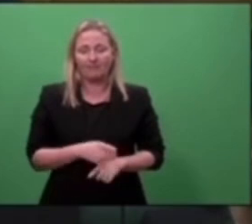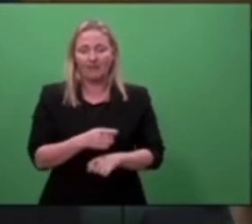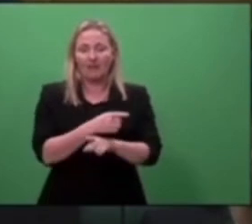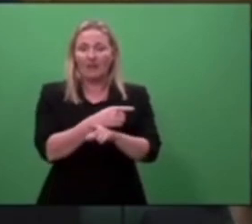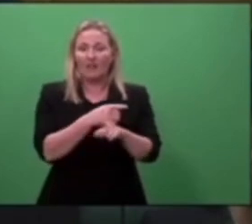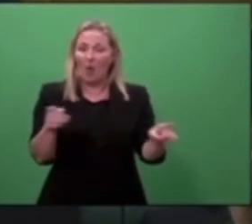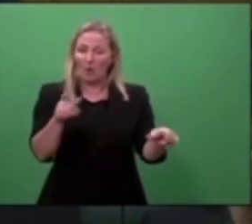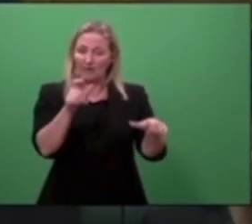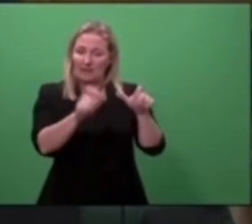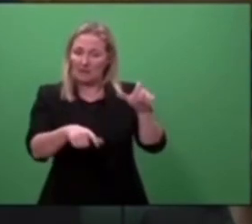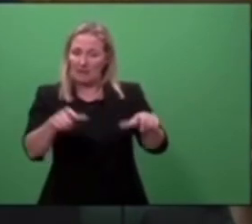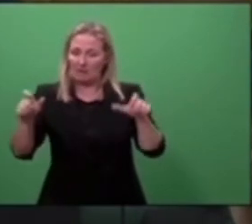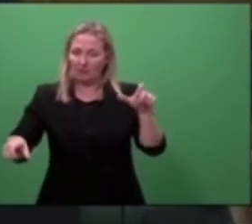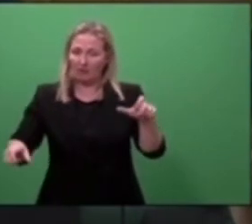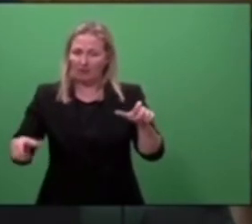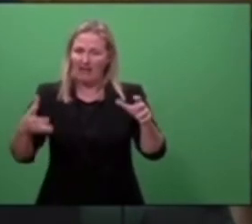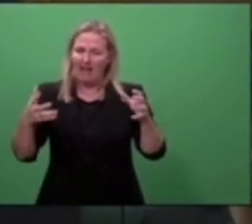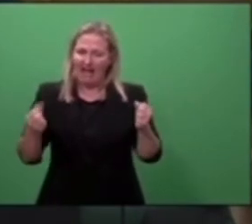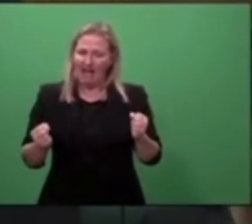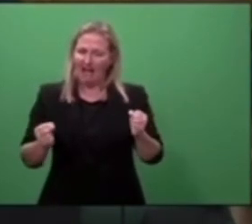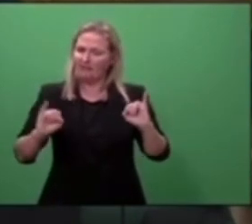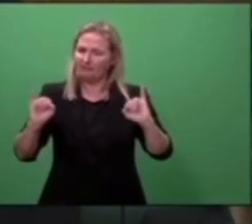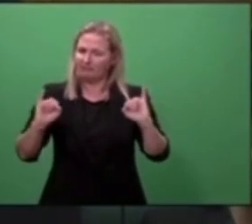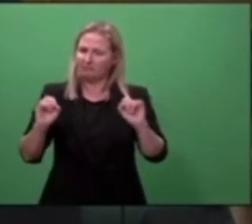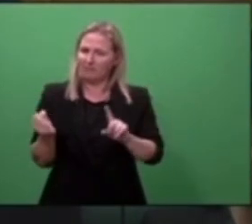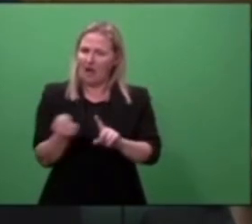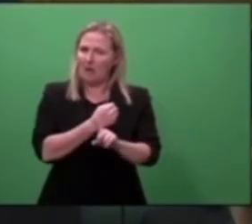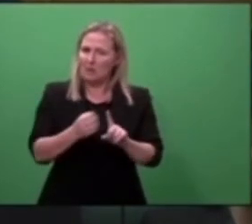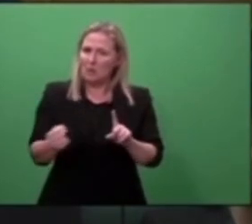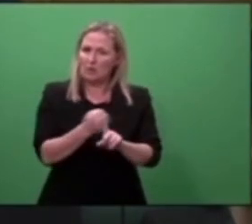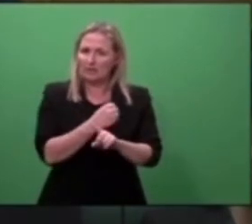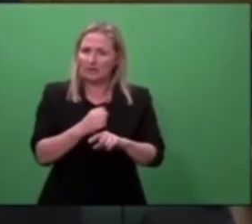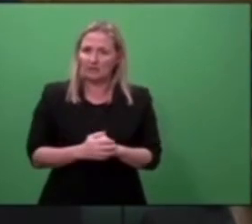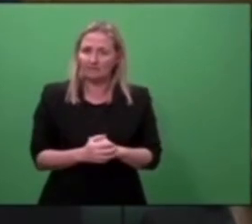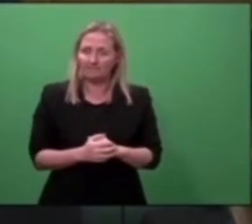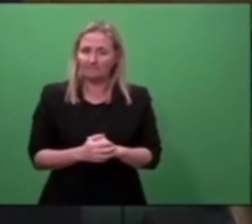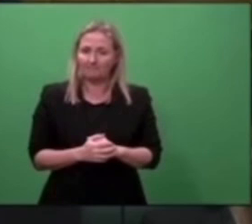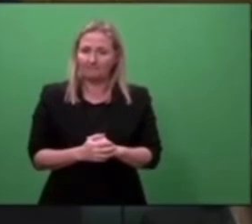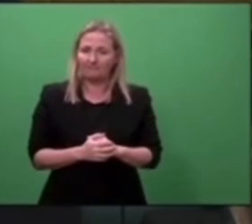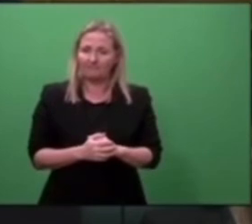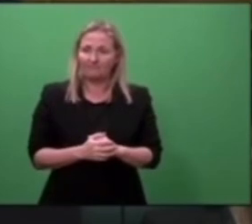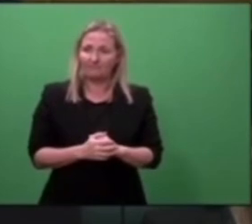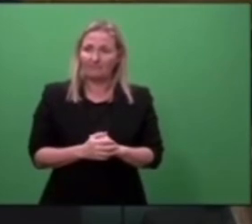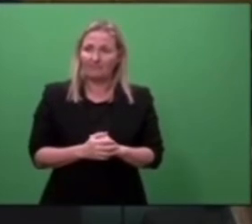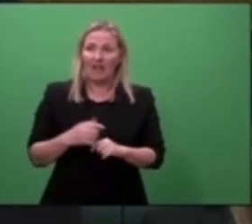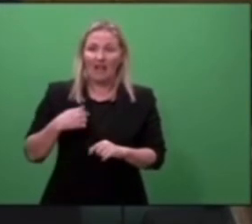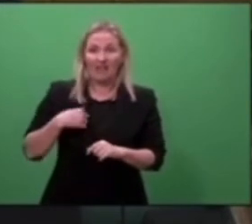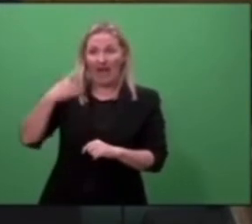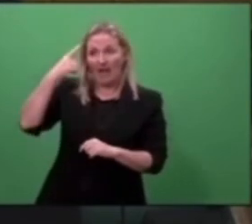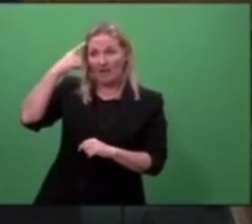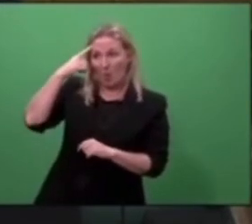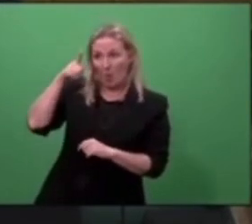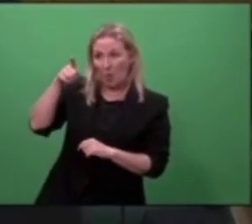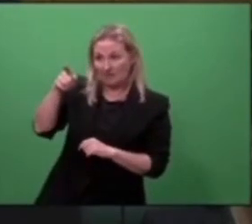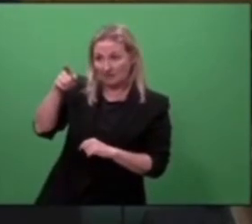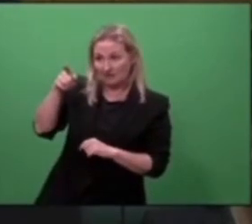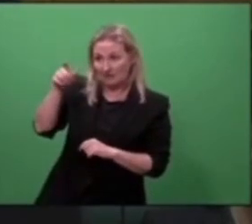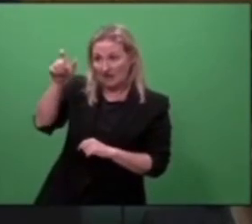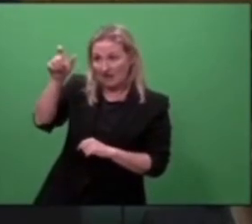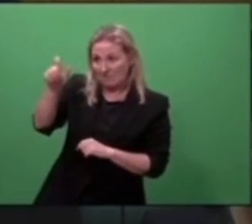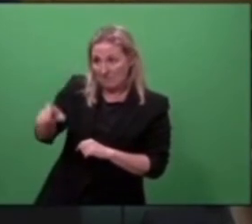where the last people that they thought they could trust turned out to abuse them further,